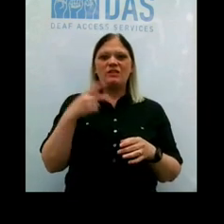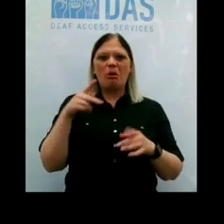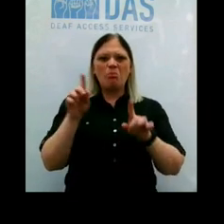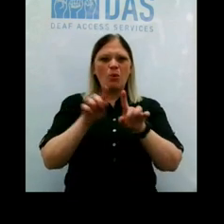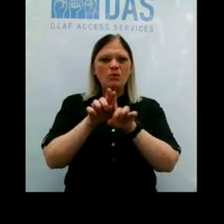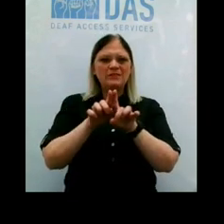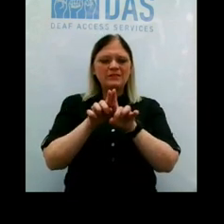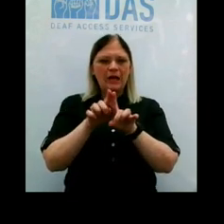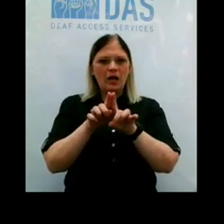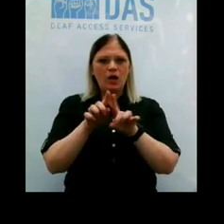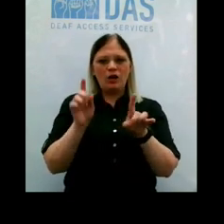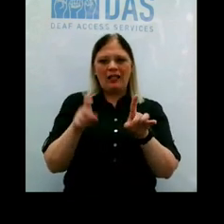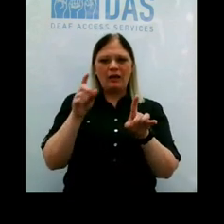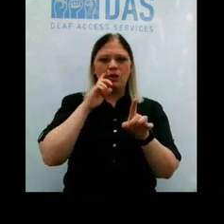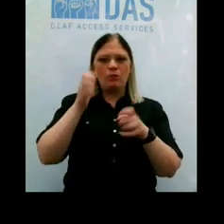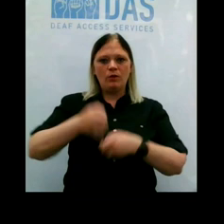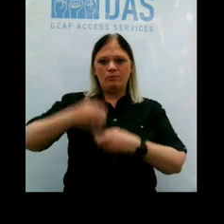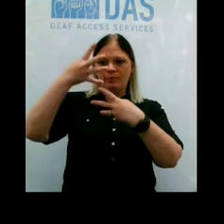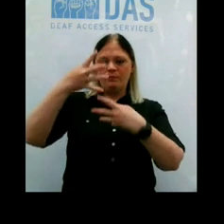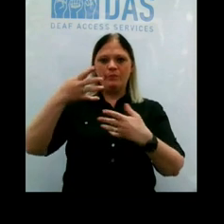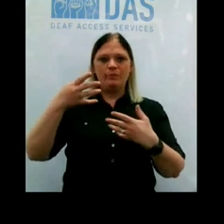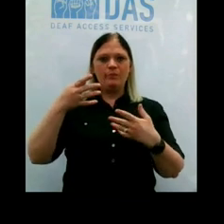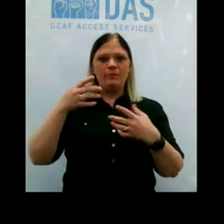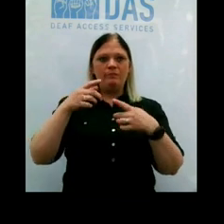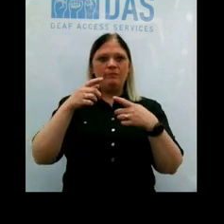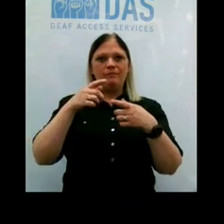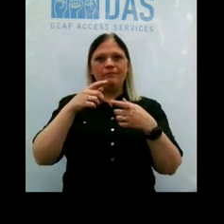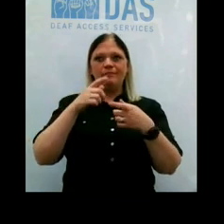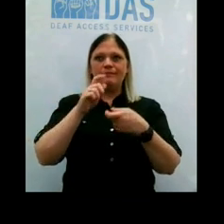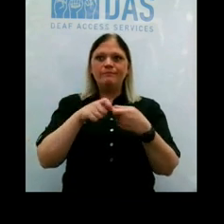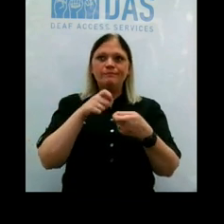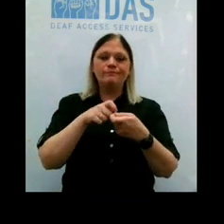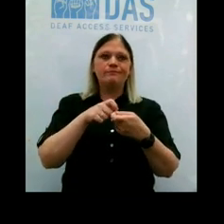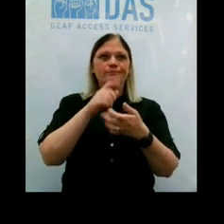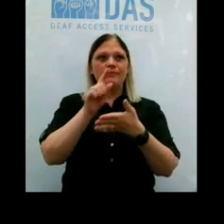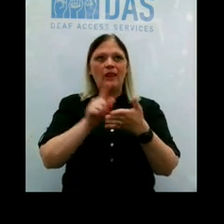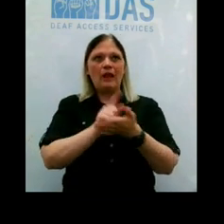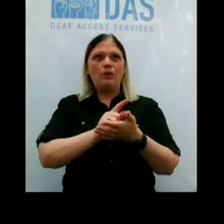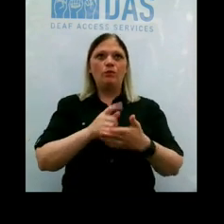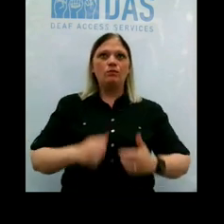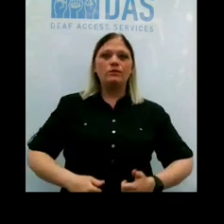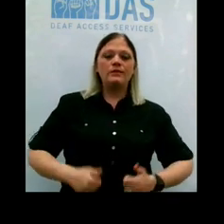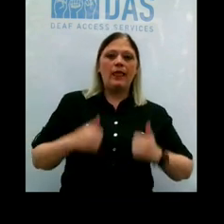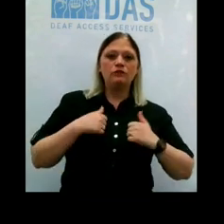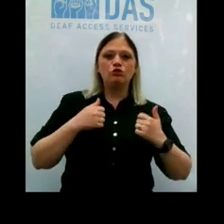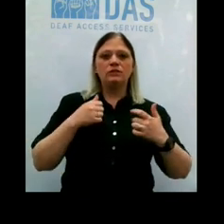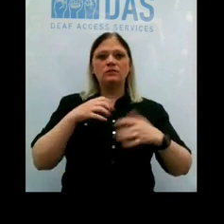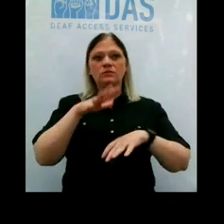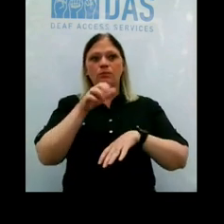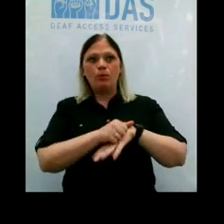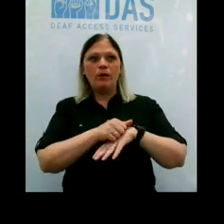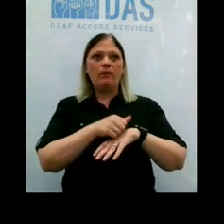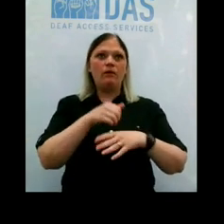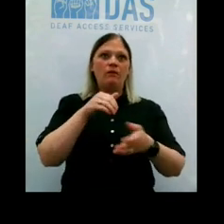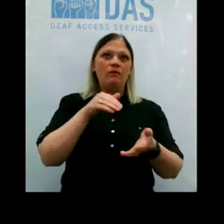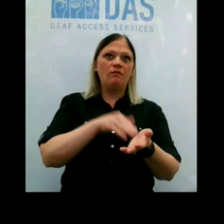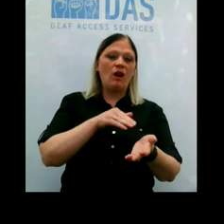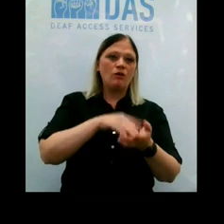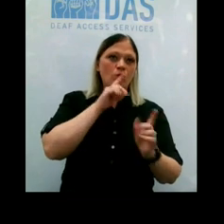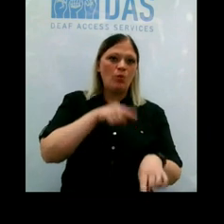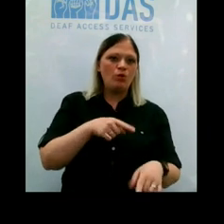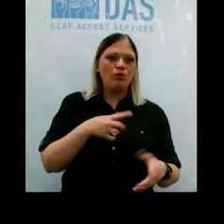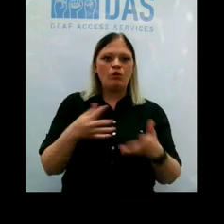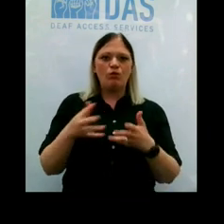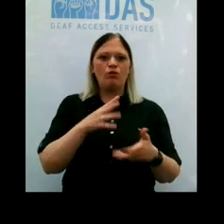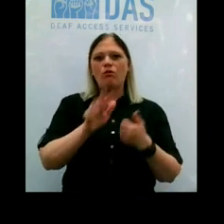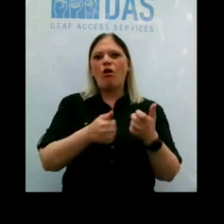a testing site, it'll give the details of the hours of operation, the exact address, and whether you need a physician's order or not to